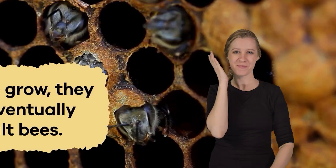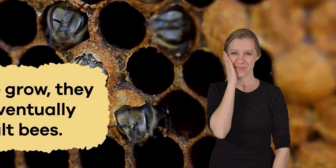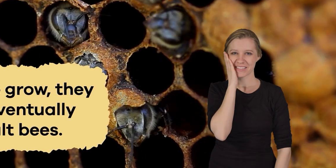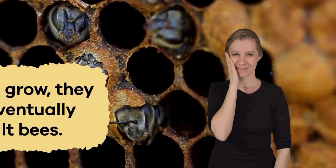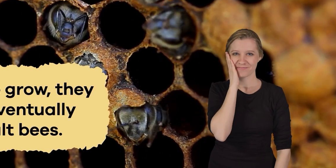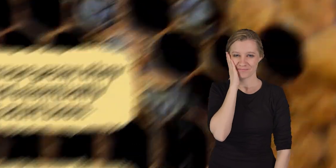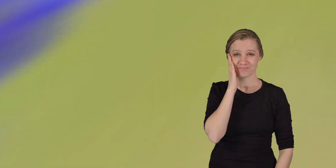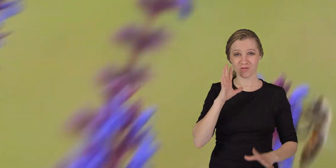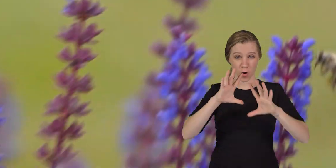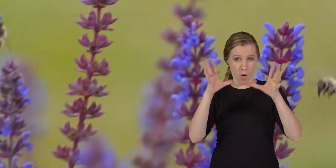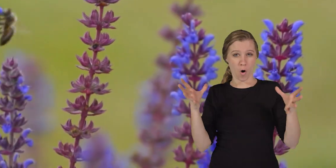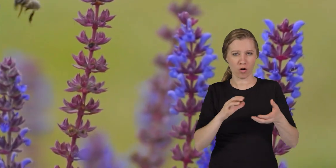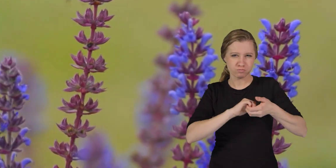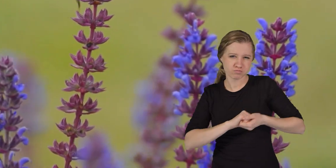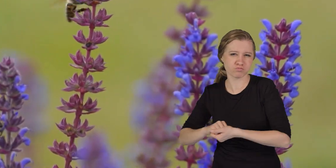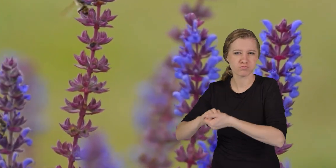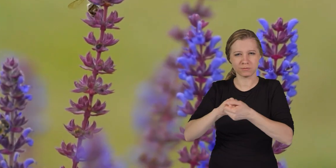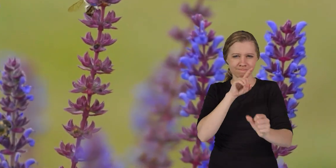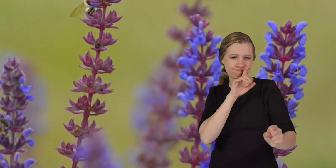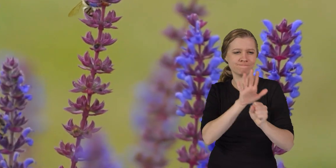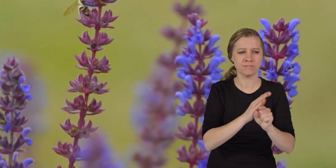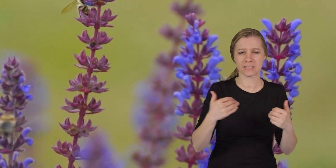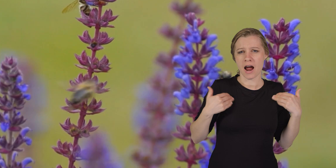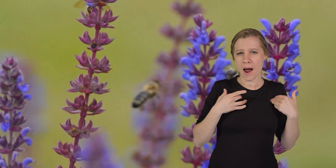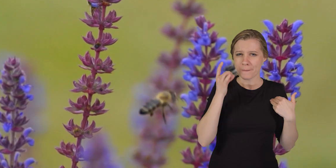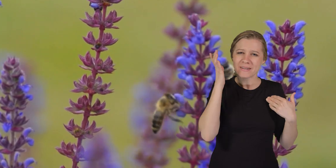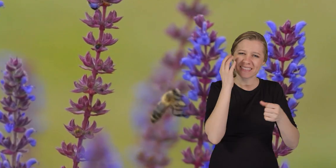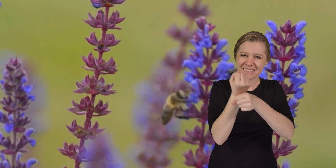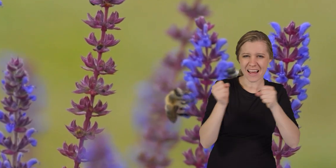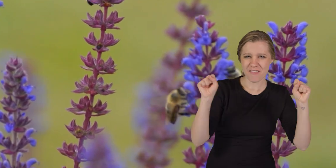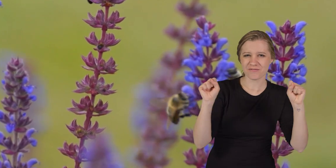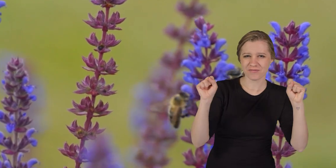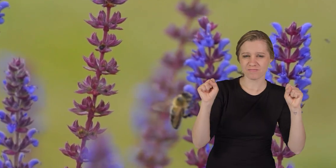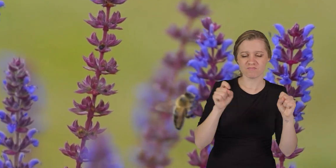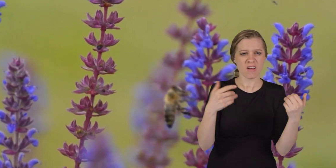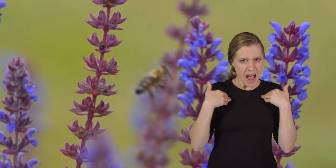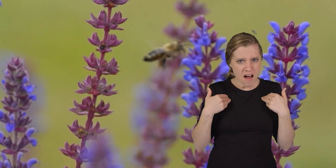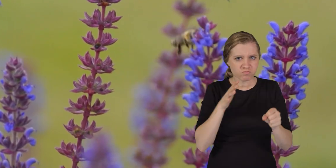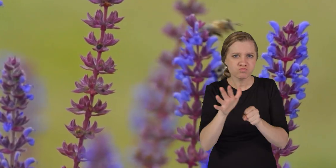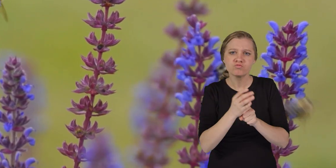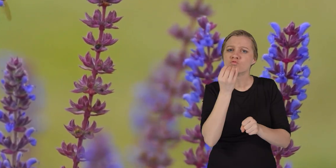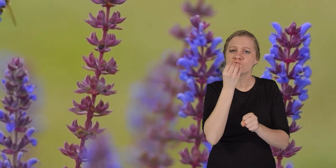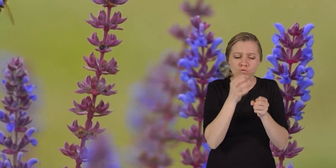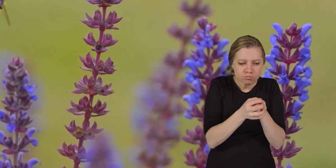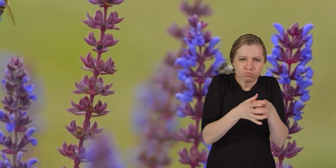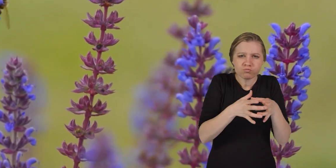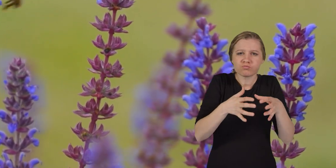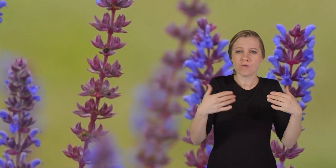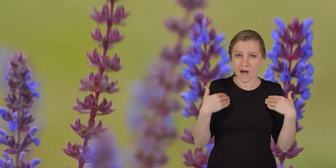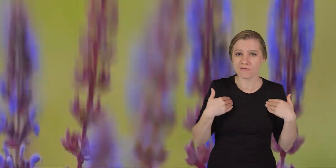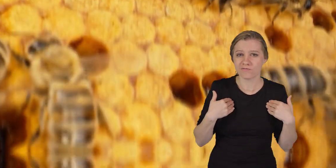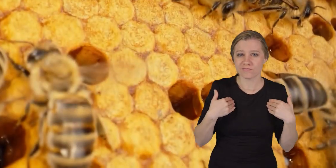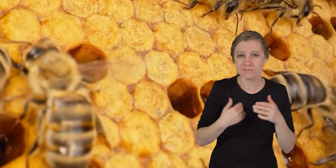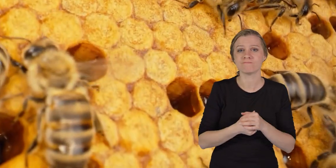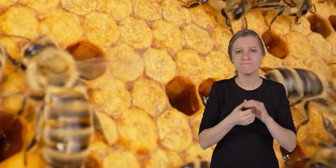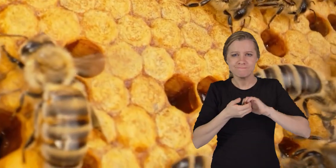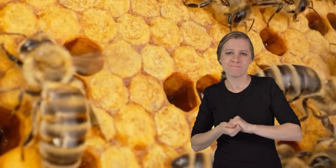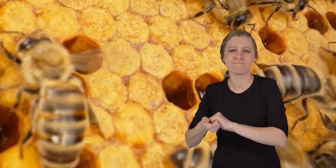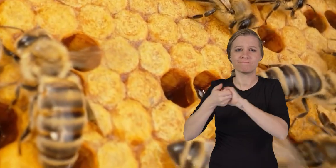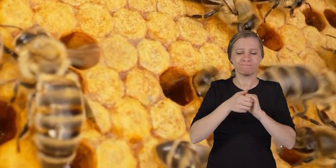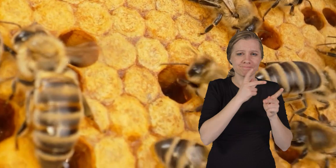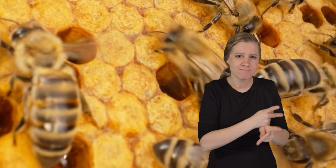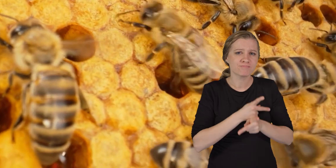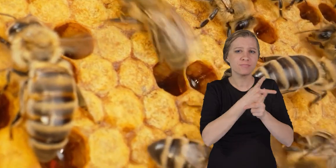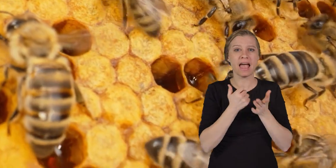adult bees. The colony works together to ensure the young bees are safe and have enough food to grow. This